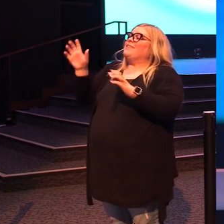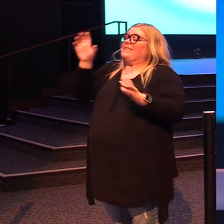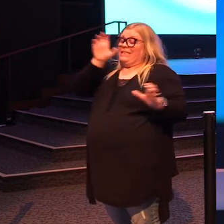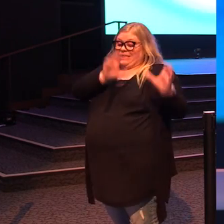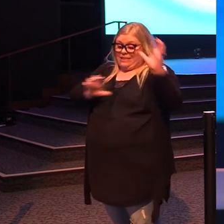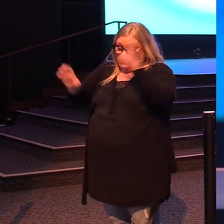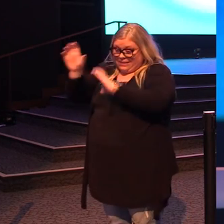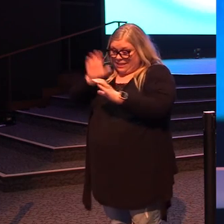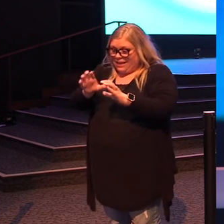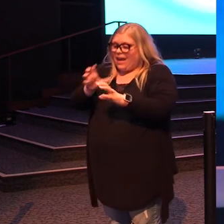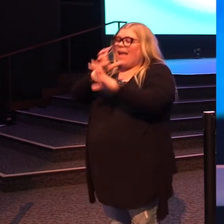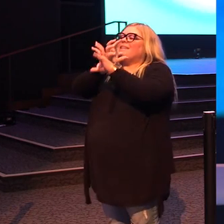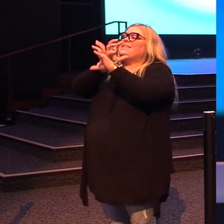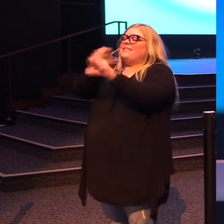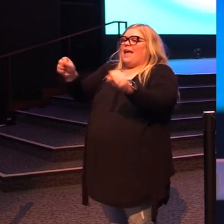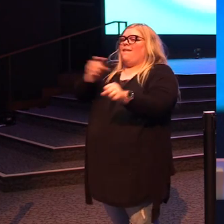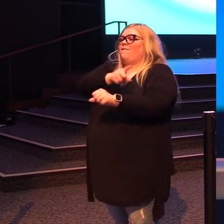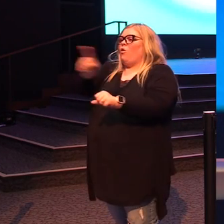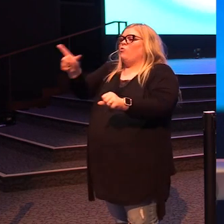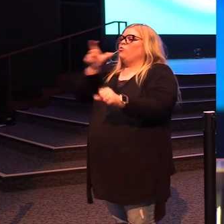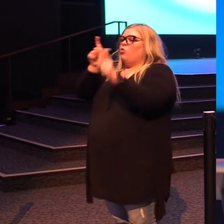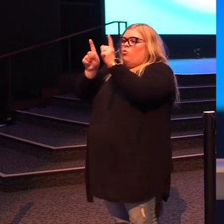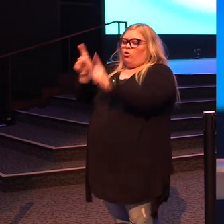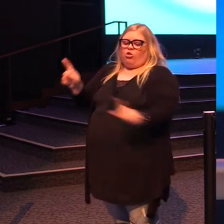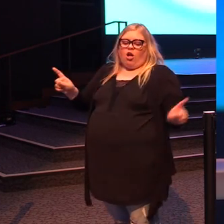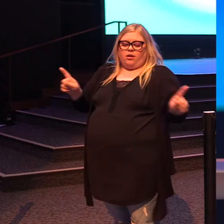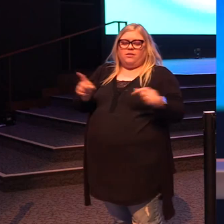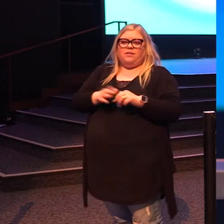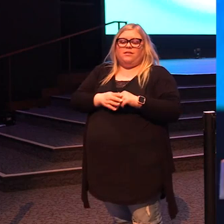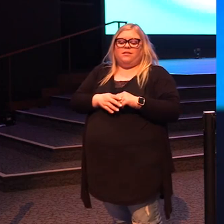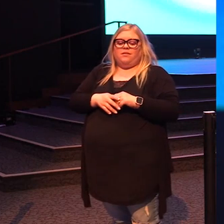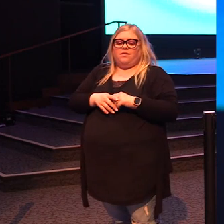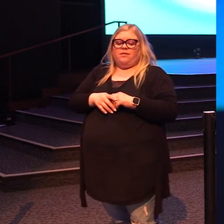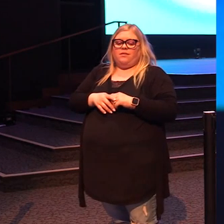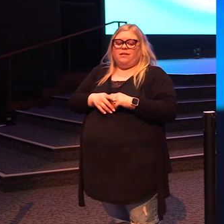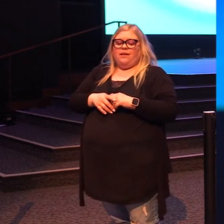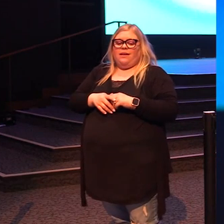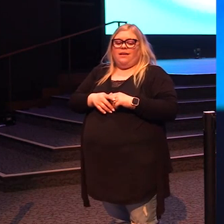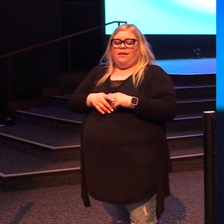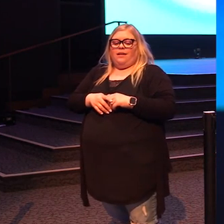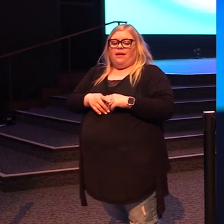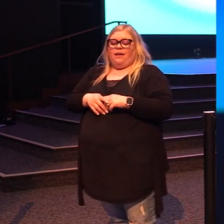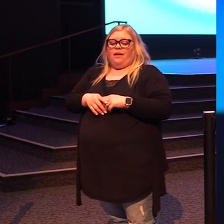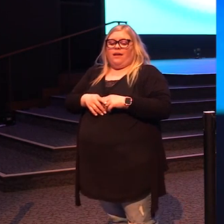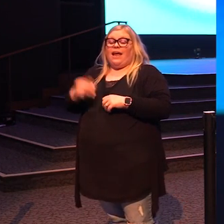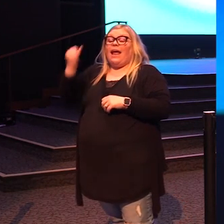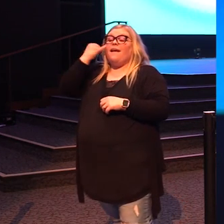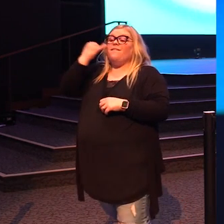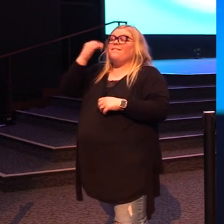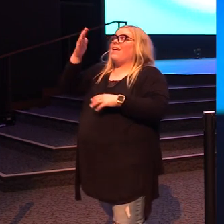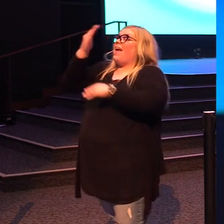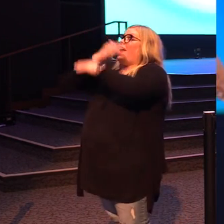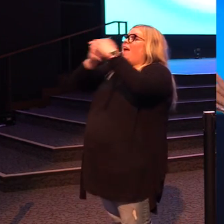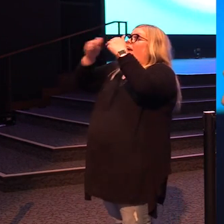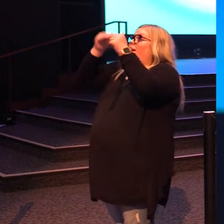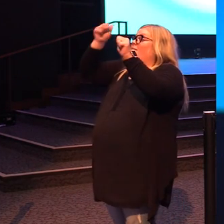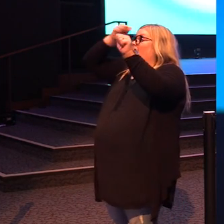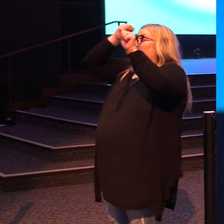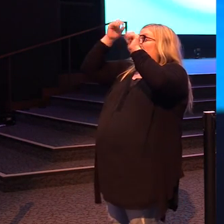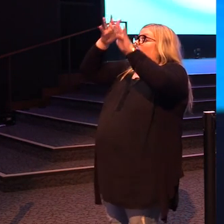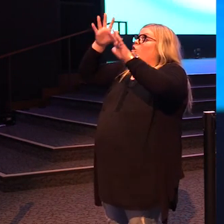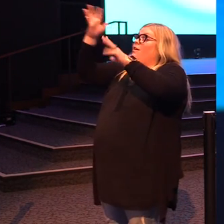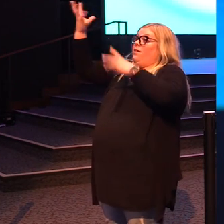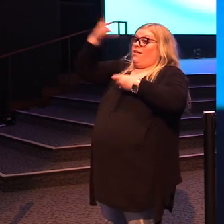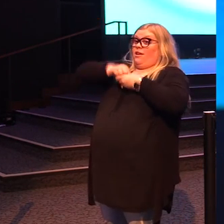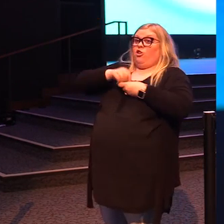the lost. If your heavenly Father in his very DNA is a seeker,